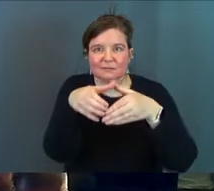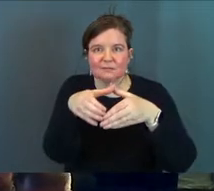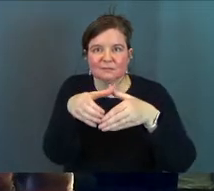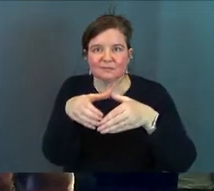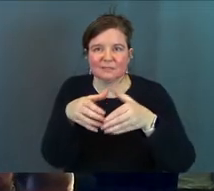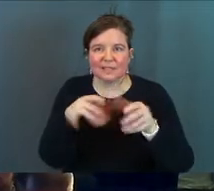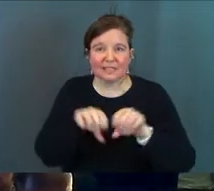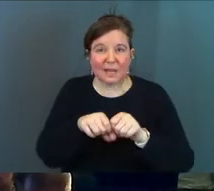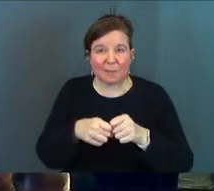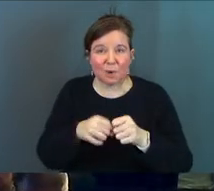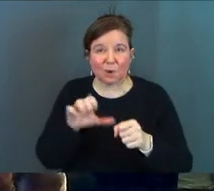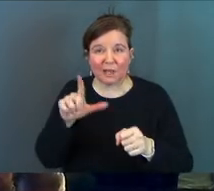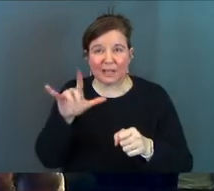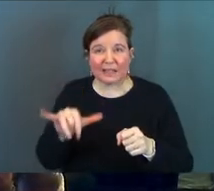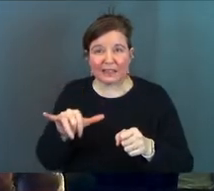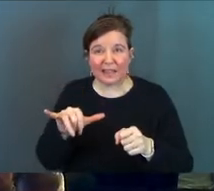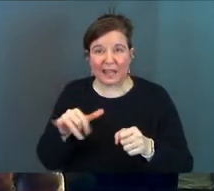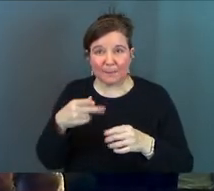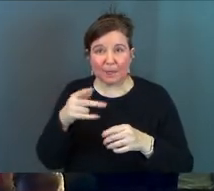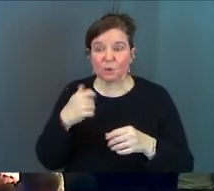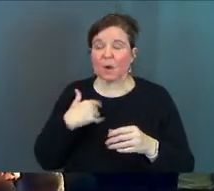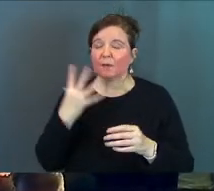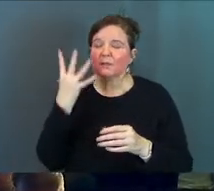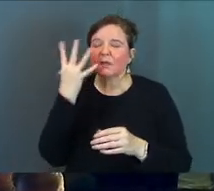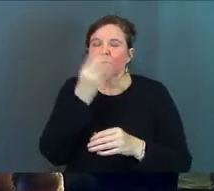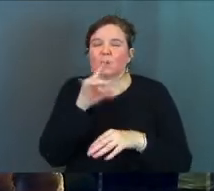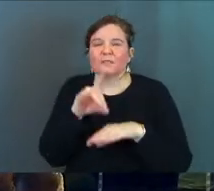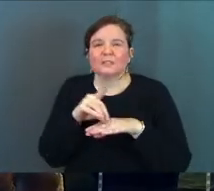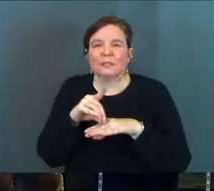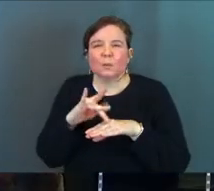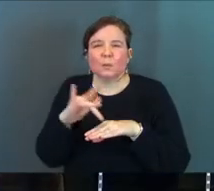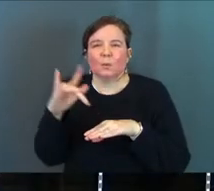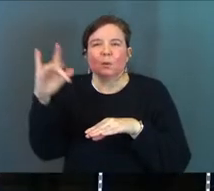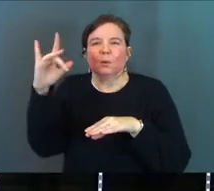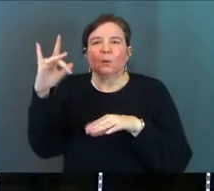pots you've got a gorgeous diamond that's Jesus